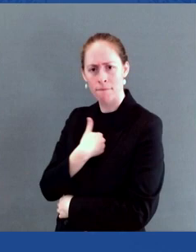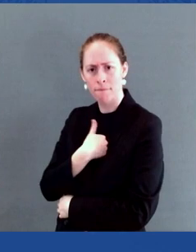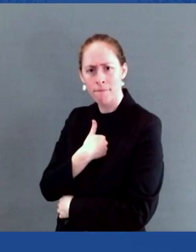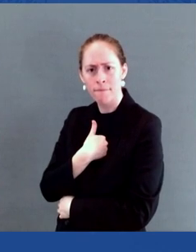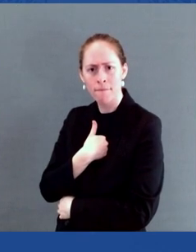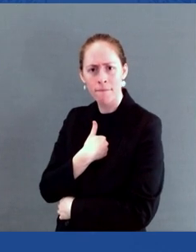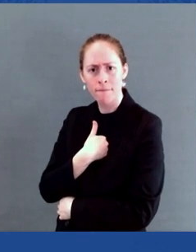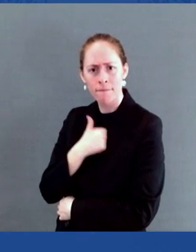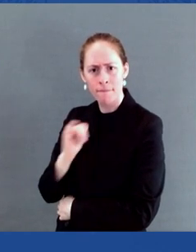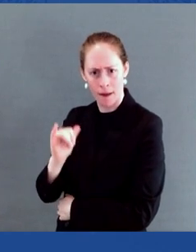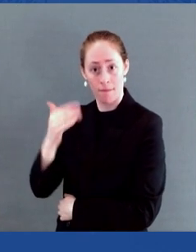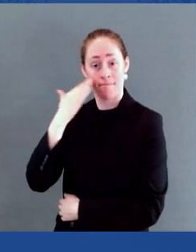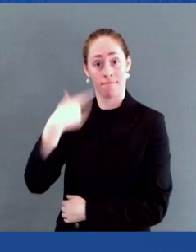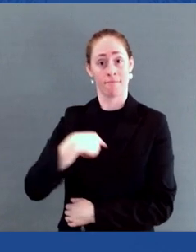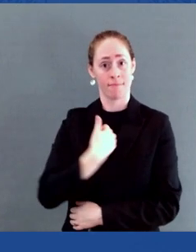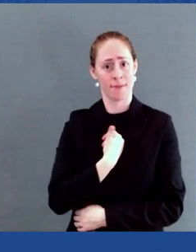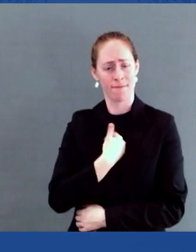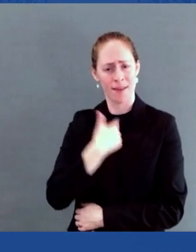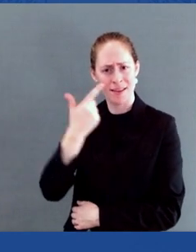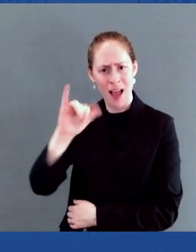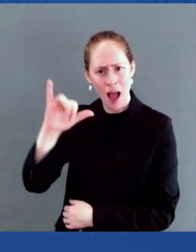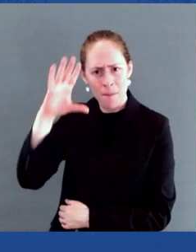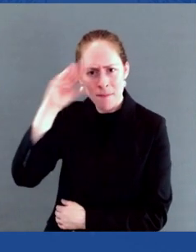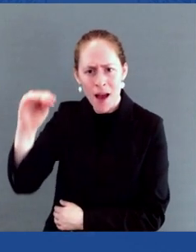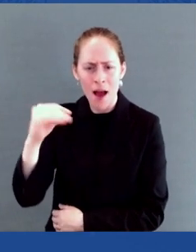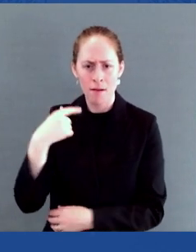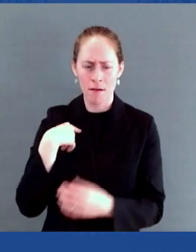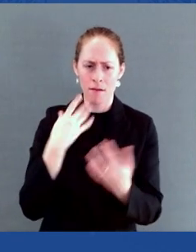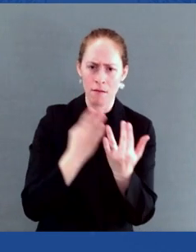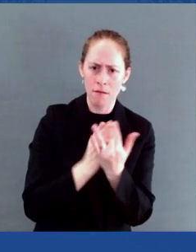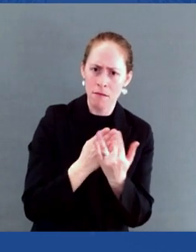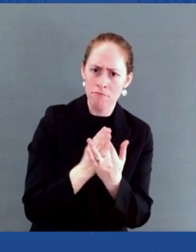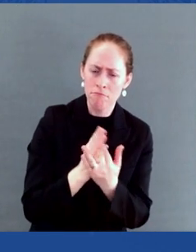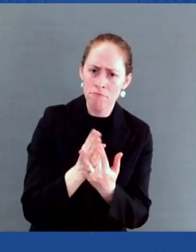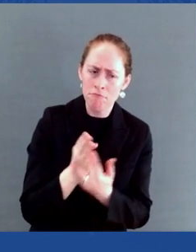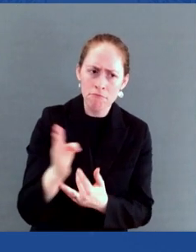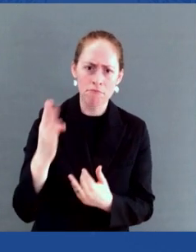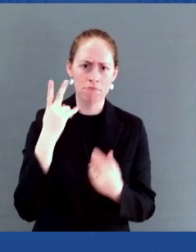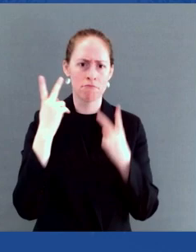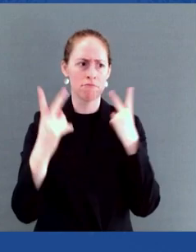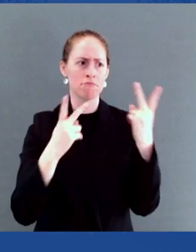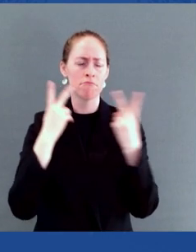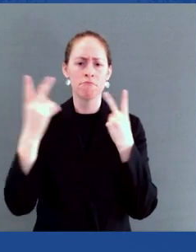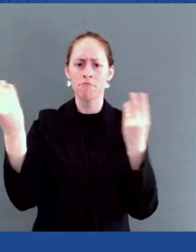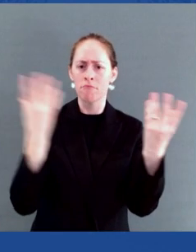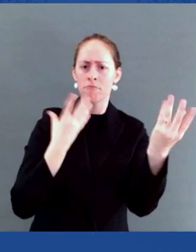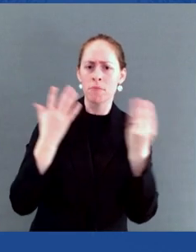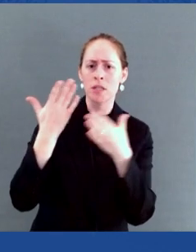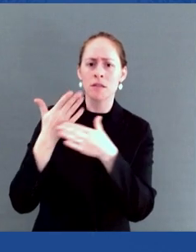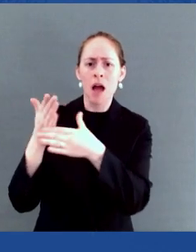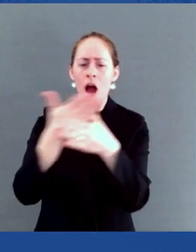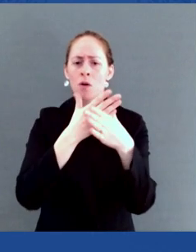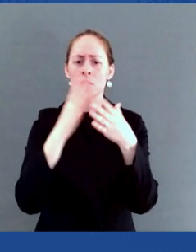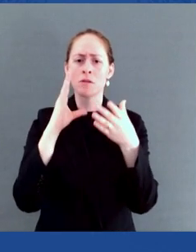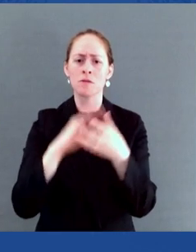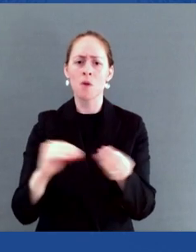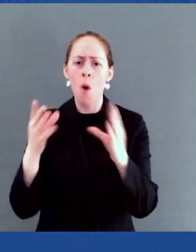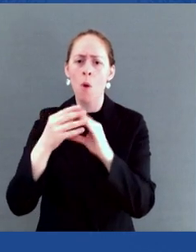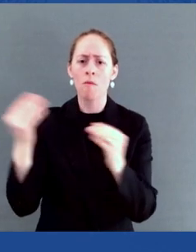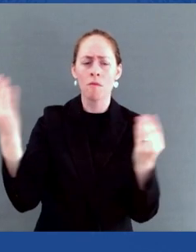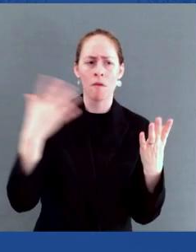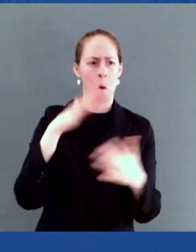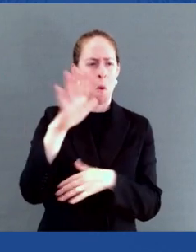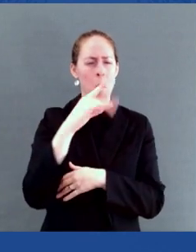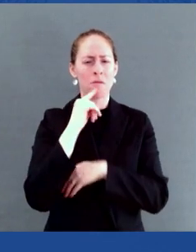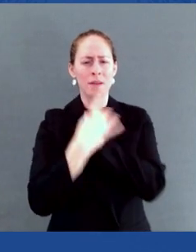of struggle and challenge, of poverty, isolation, and injustice. And HIV has been and remains a very